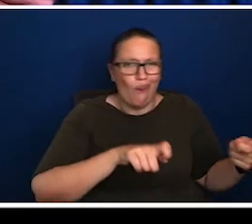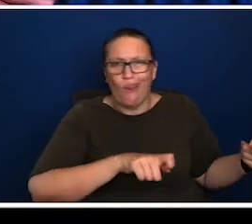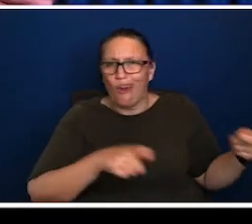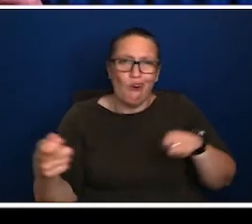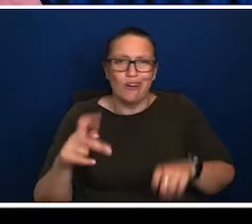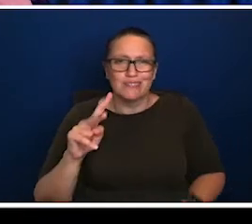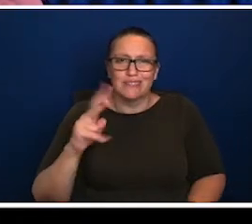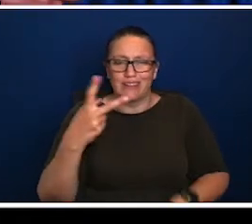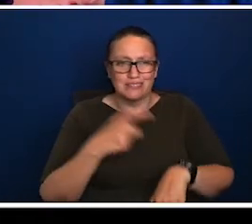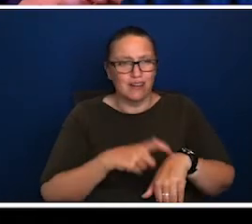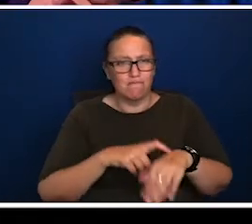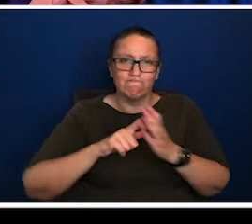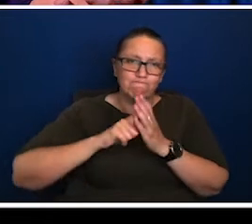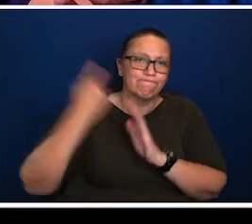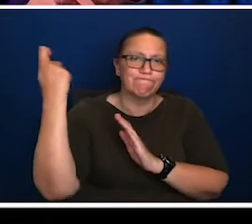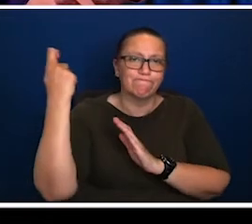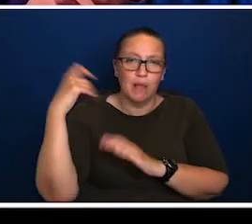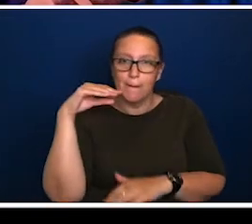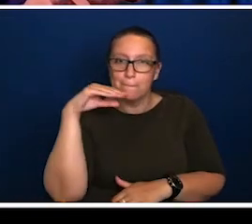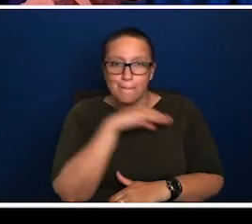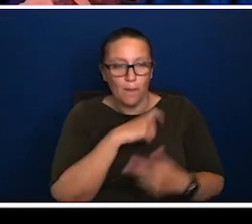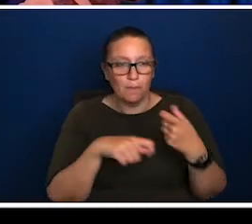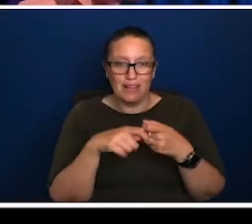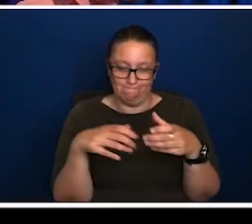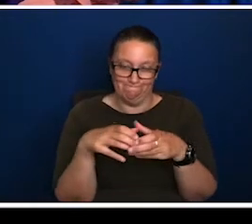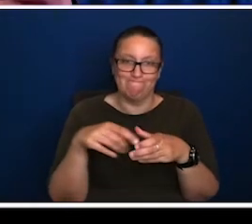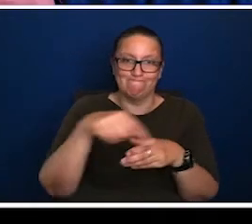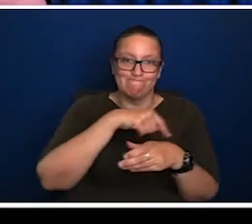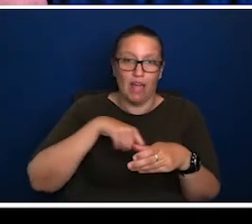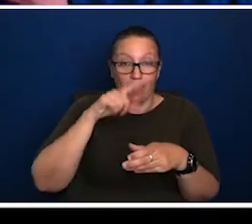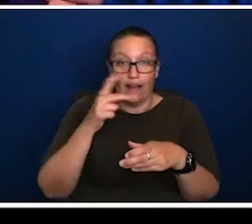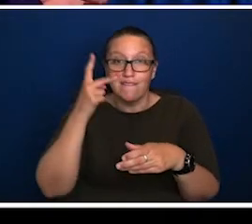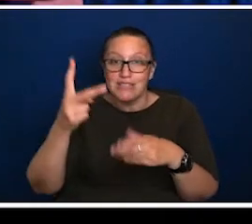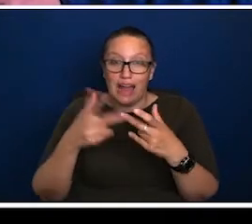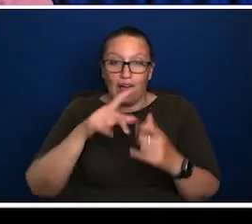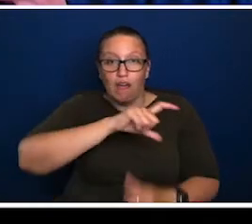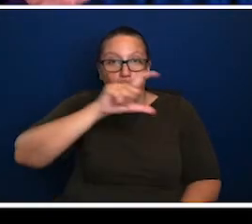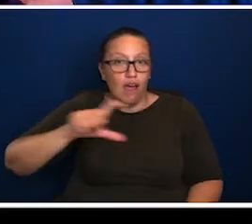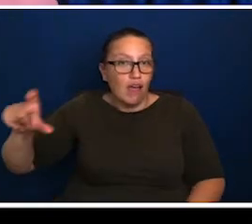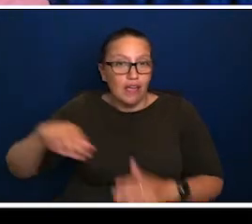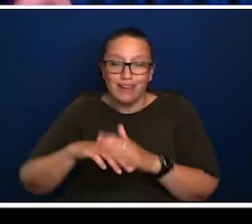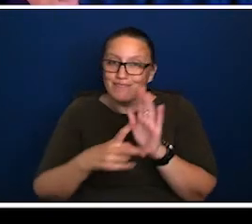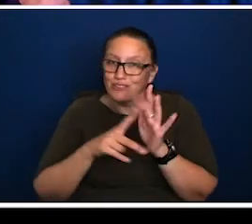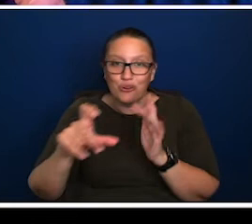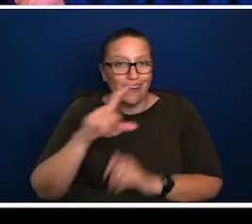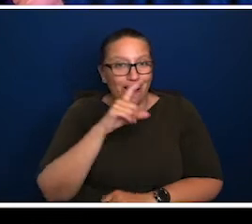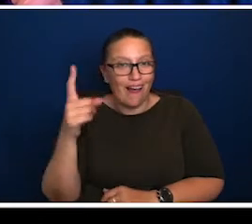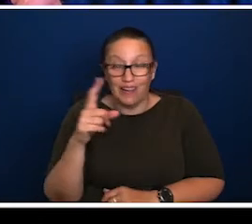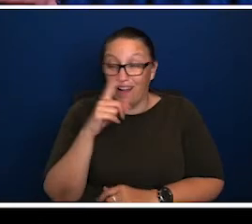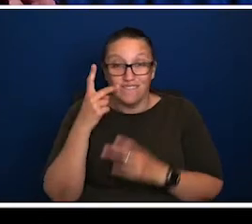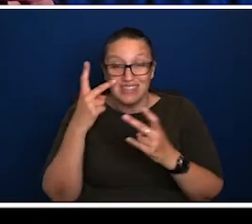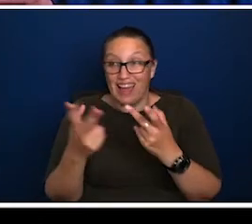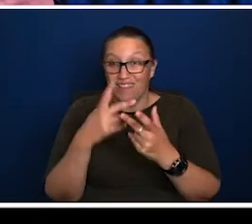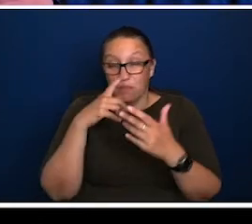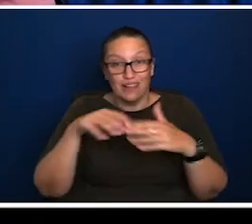Uh, that was a real gut punch where we had to lock down that second time. And Melbourne being separated from the rest of Victoria and the rest of the country,